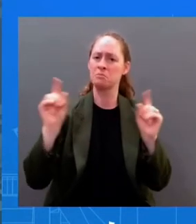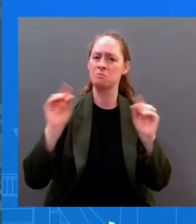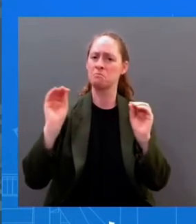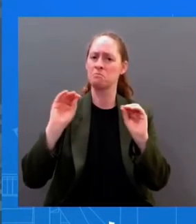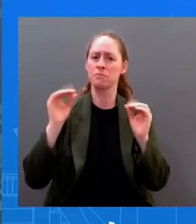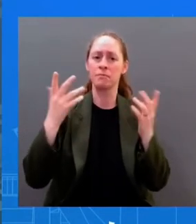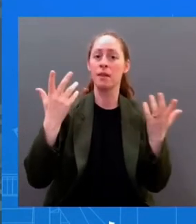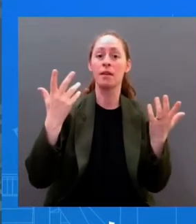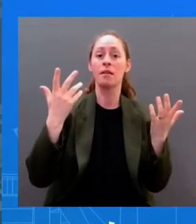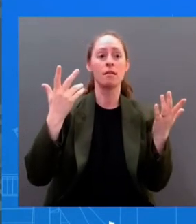anything for you right now. I don't